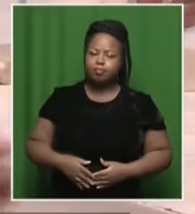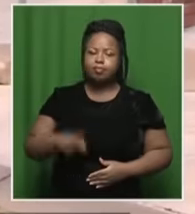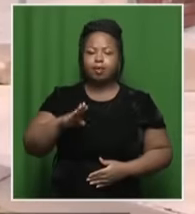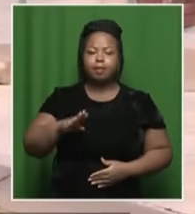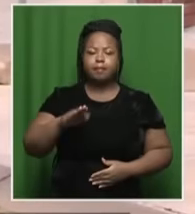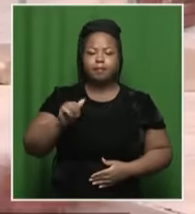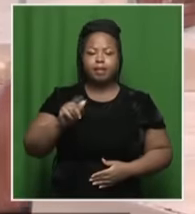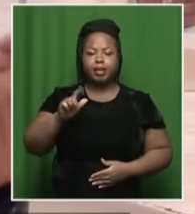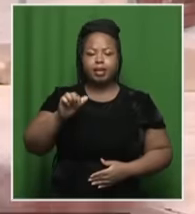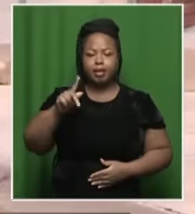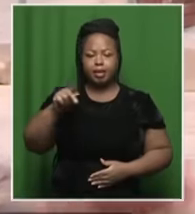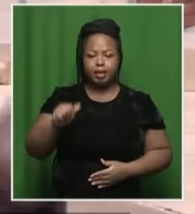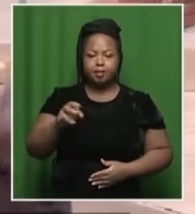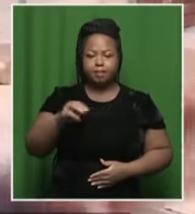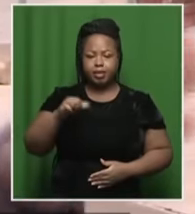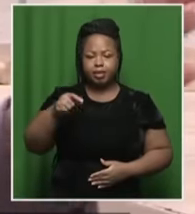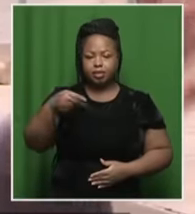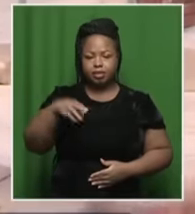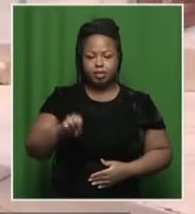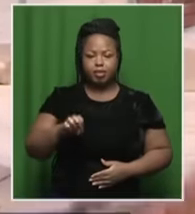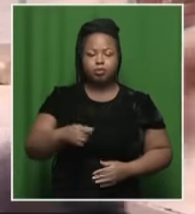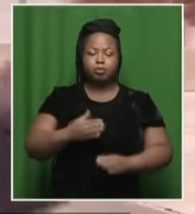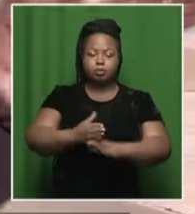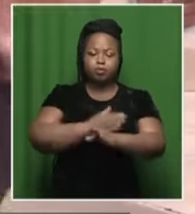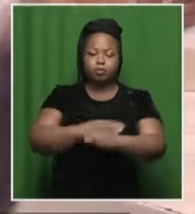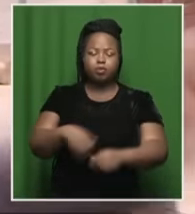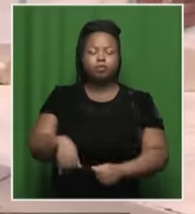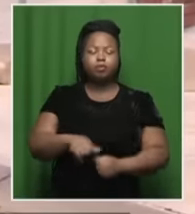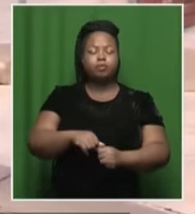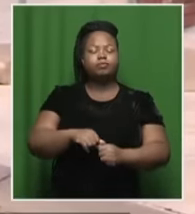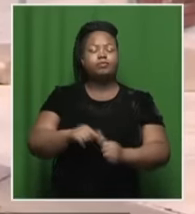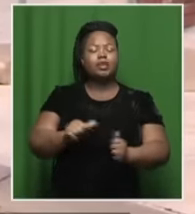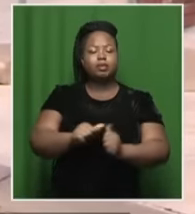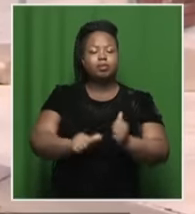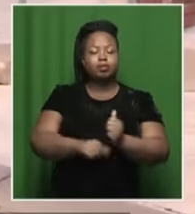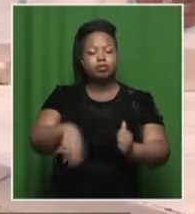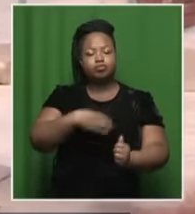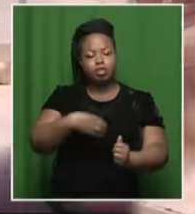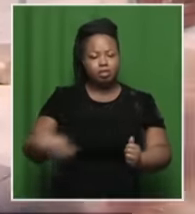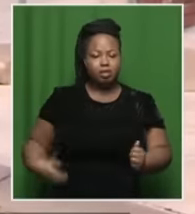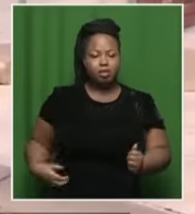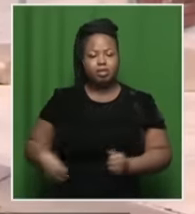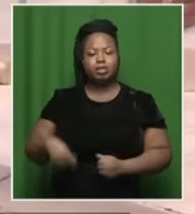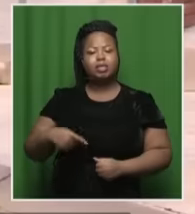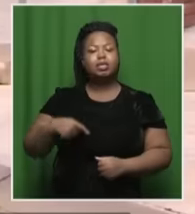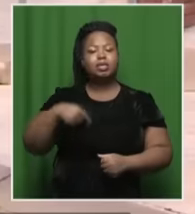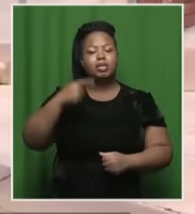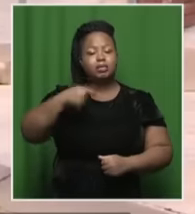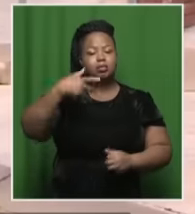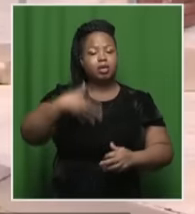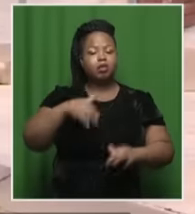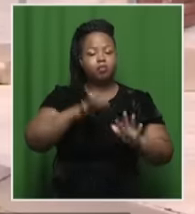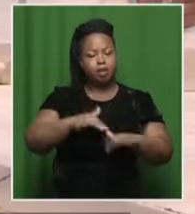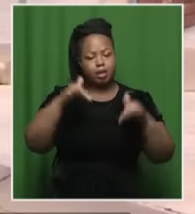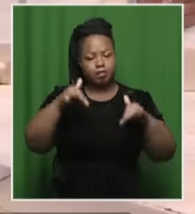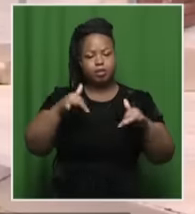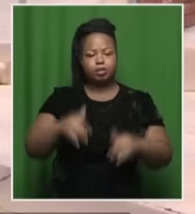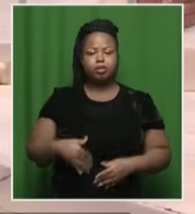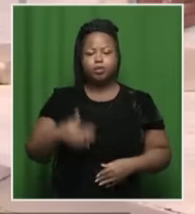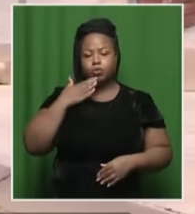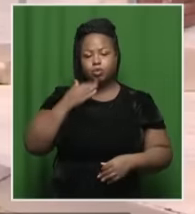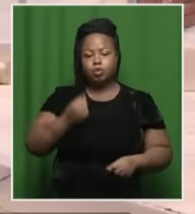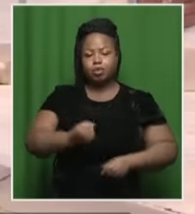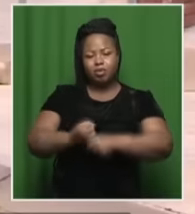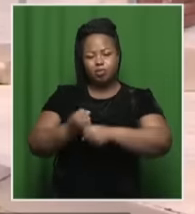Mbete was here as South Africa's former Deputy President and former Speaker of Parliament and comrade of Nosi Viwe Mapisa